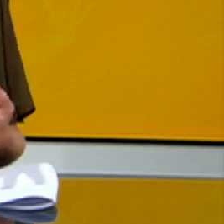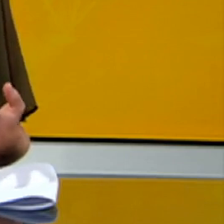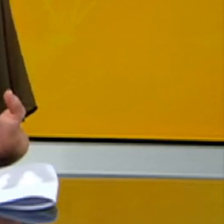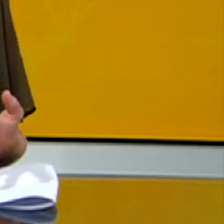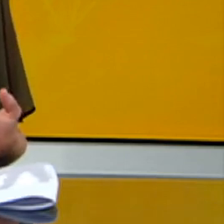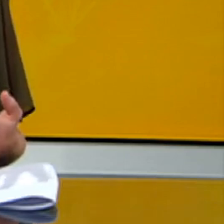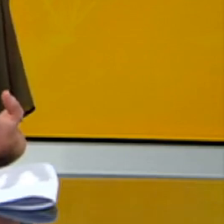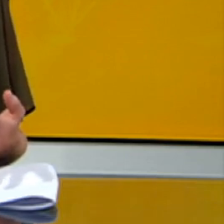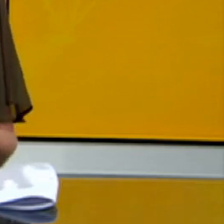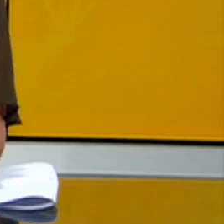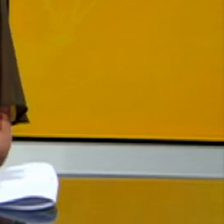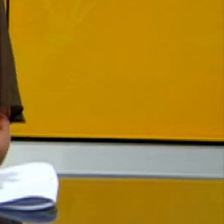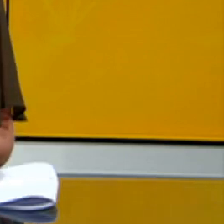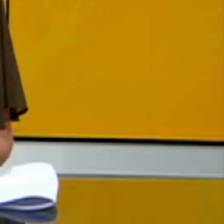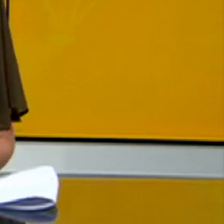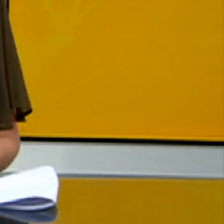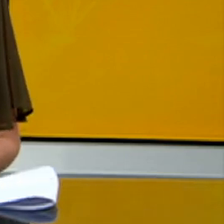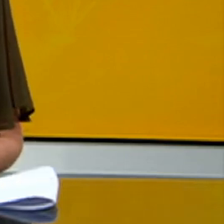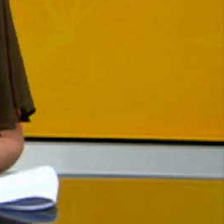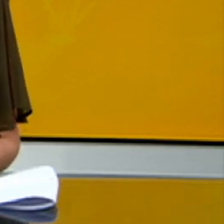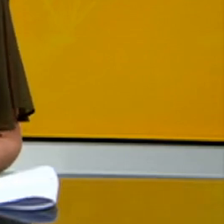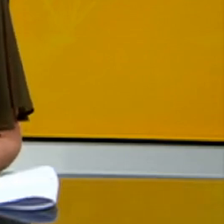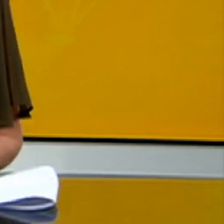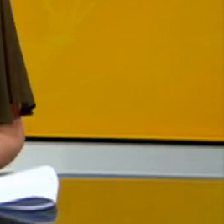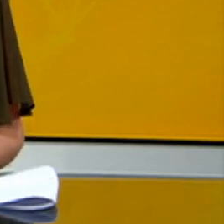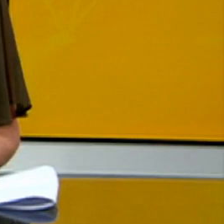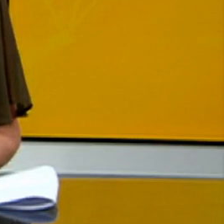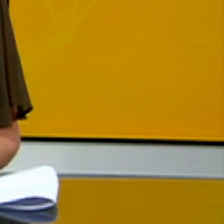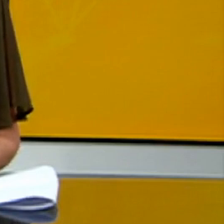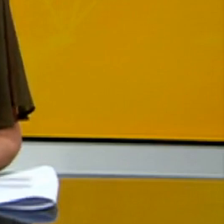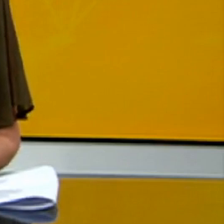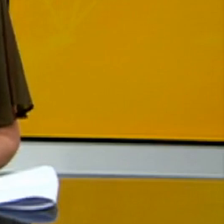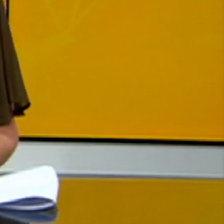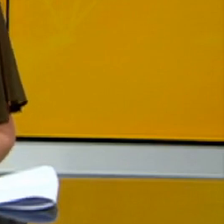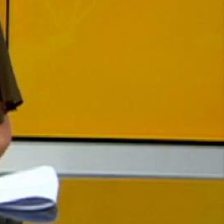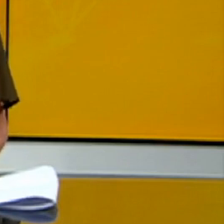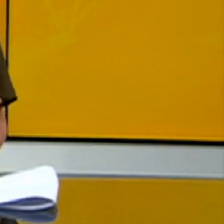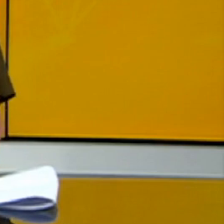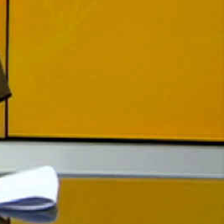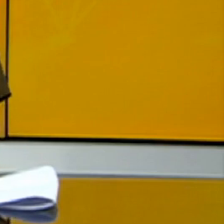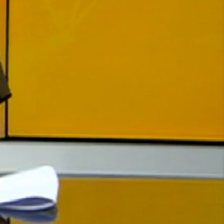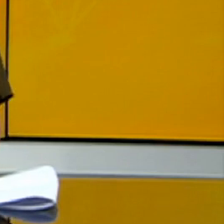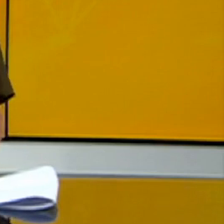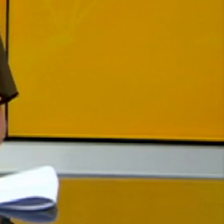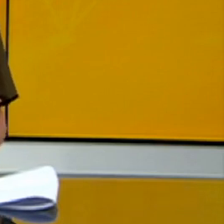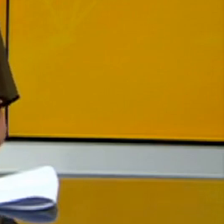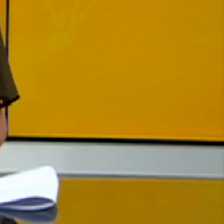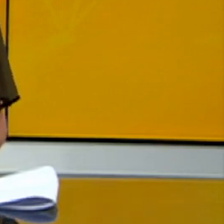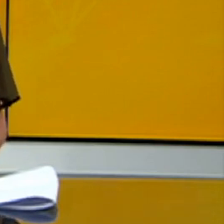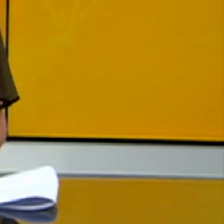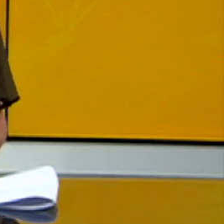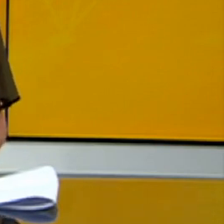daily infection rates. I think we're heading towards around 4,000. That's way off where we were at the height of the